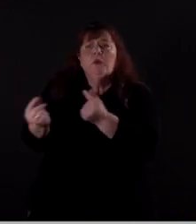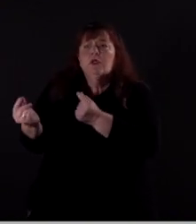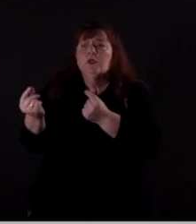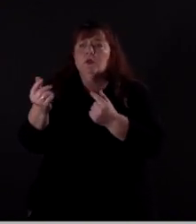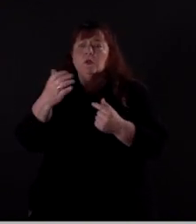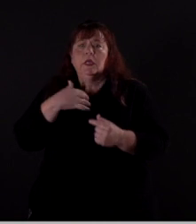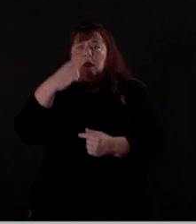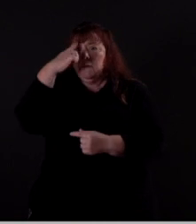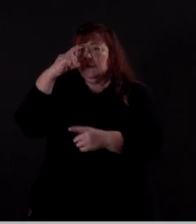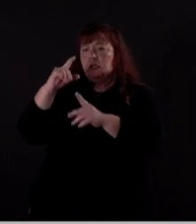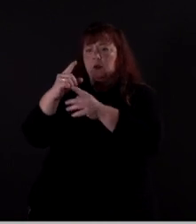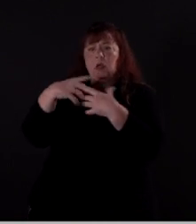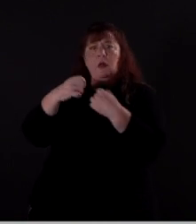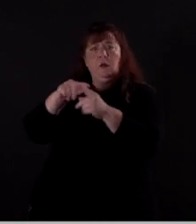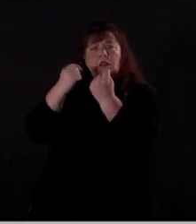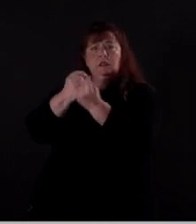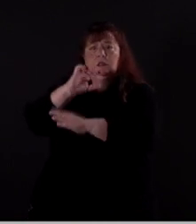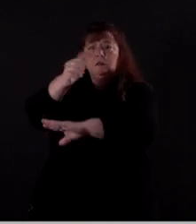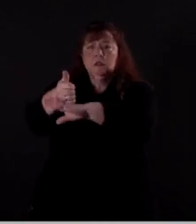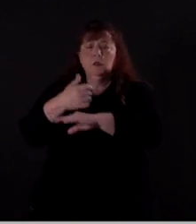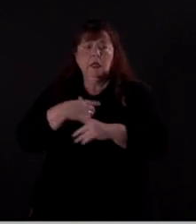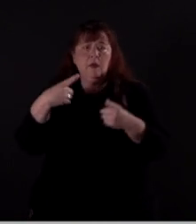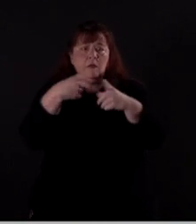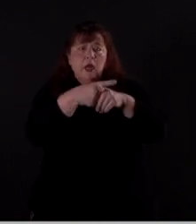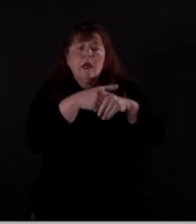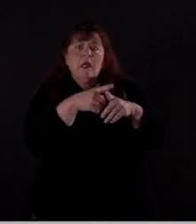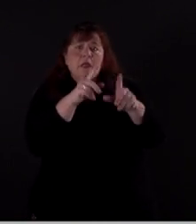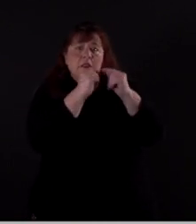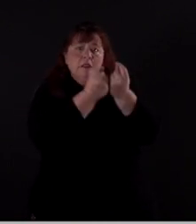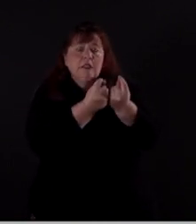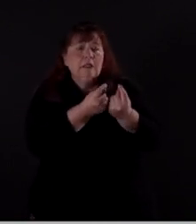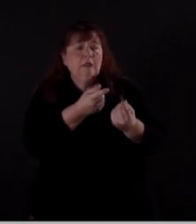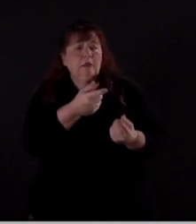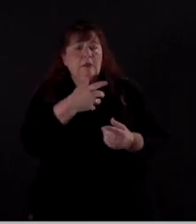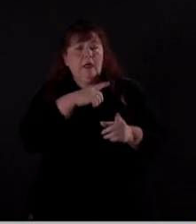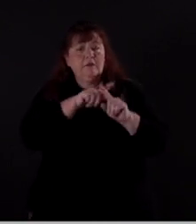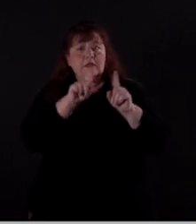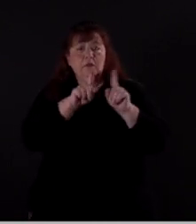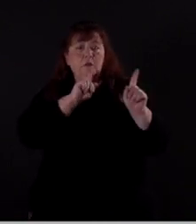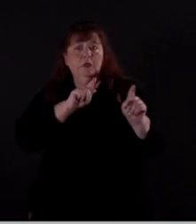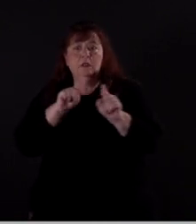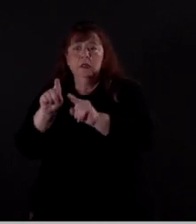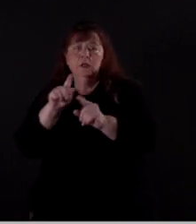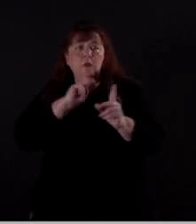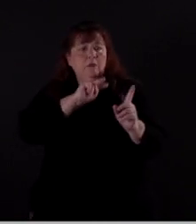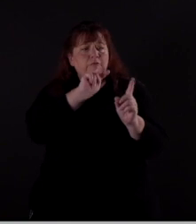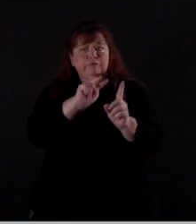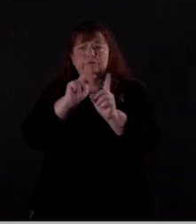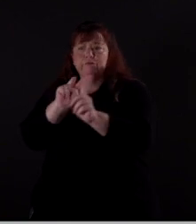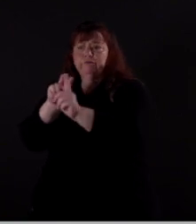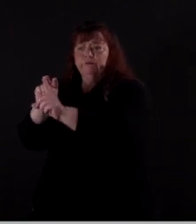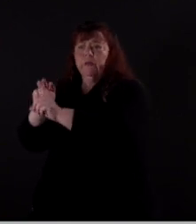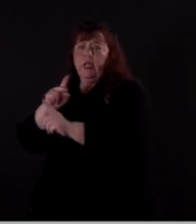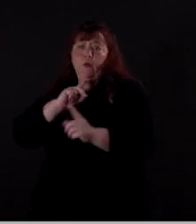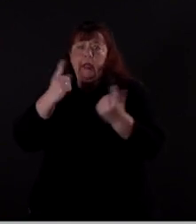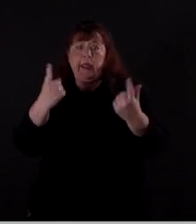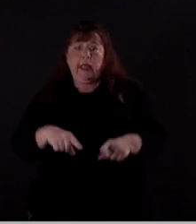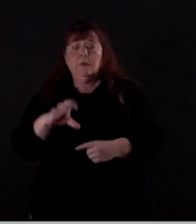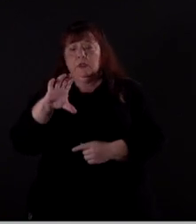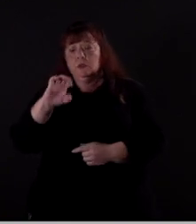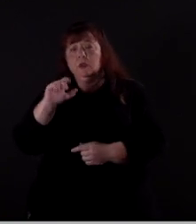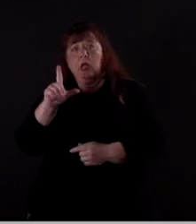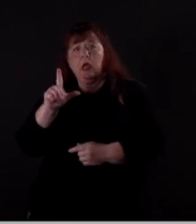Do we have mental health teams in place now? Do we have crisis teams? All the different type of responses now that we have to look at as a result of what happened at